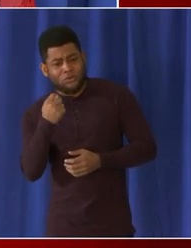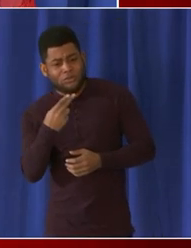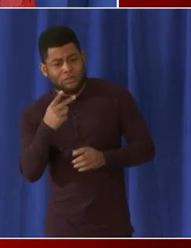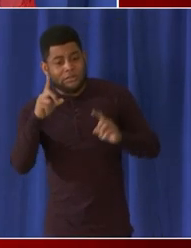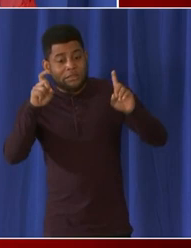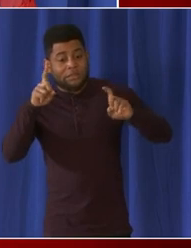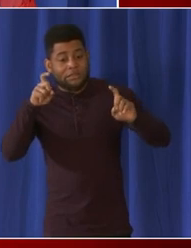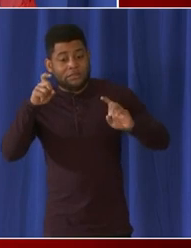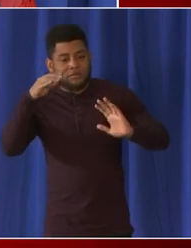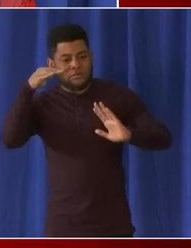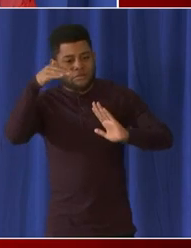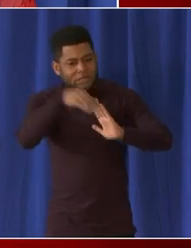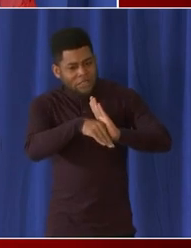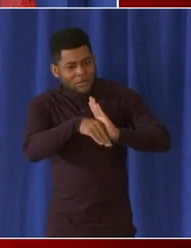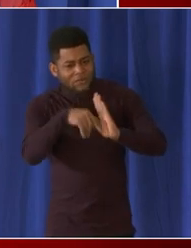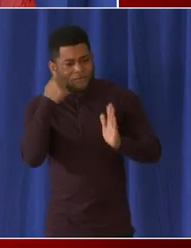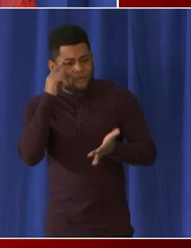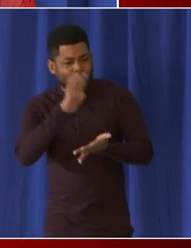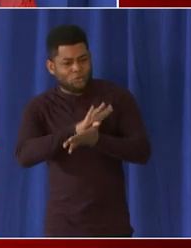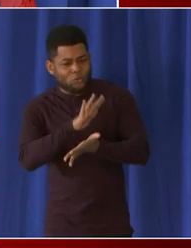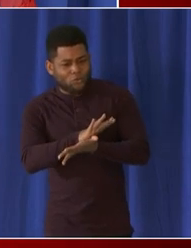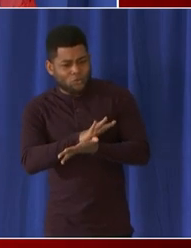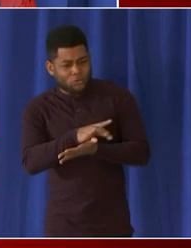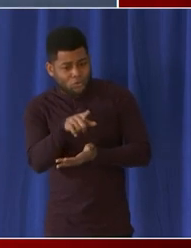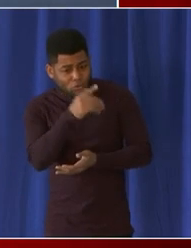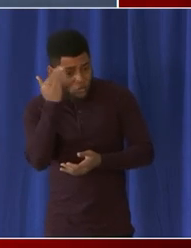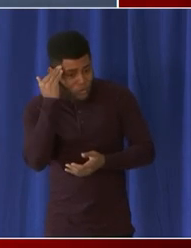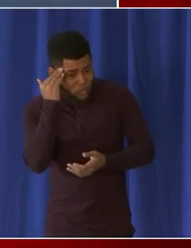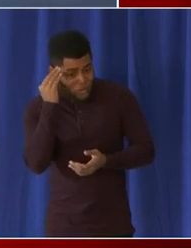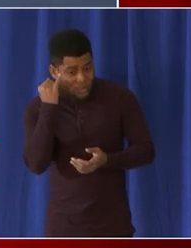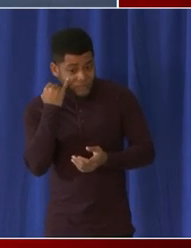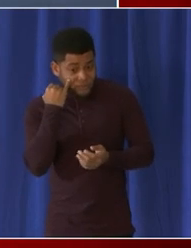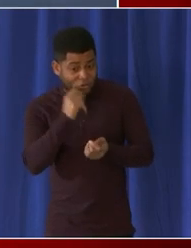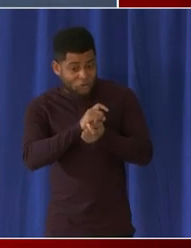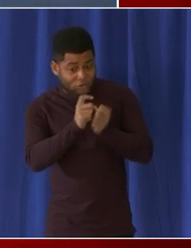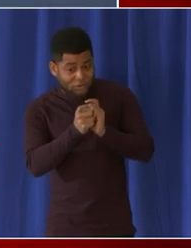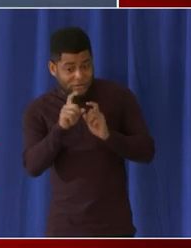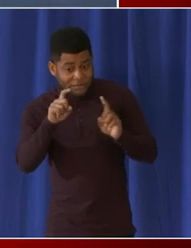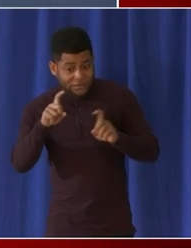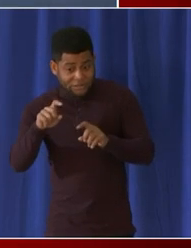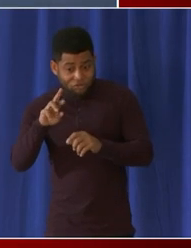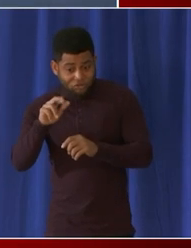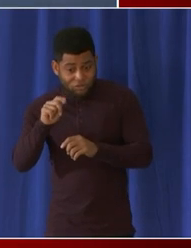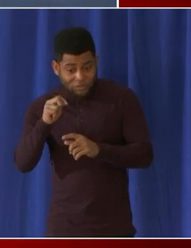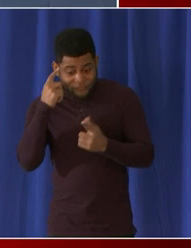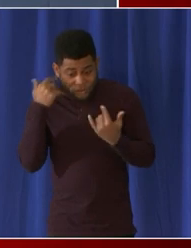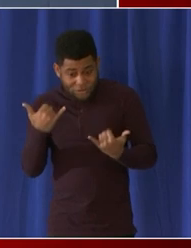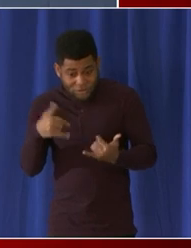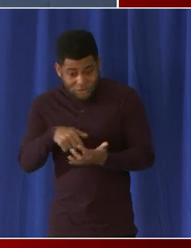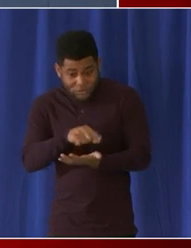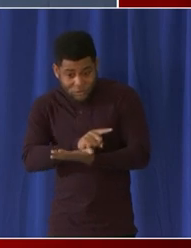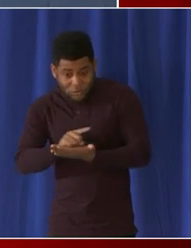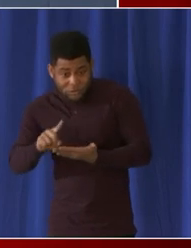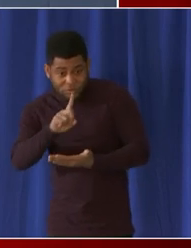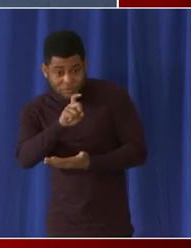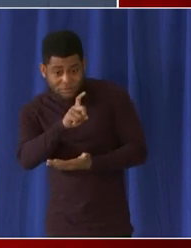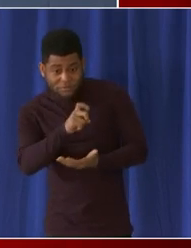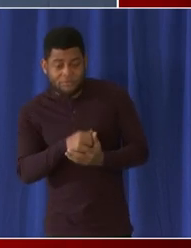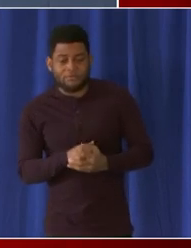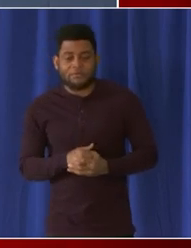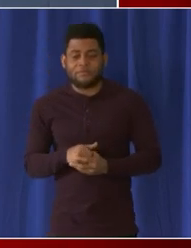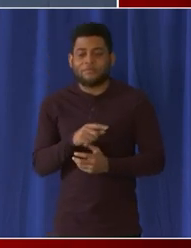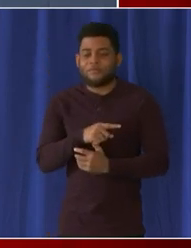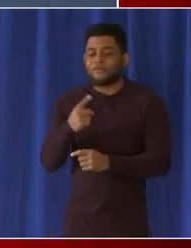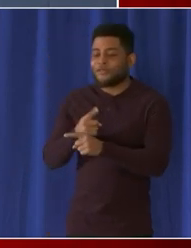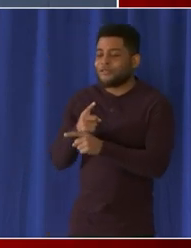the city for thursday do you know attendance for the thursday dr grant we are working on collecting the data as you all know we had a snow day